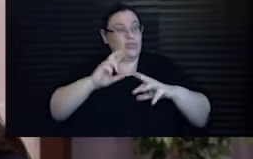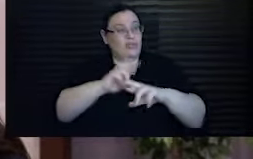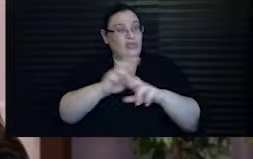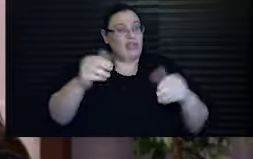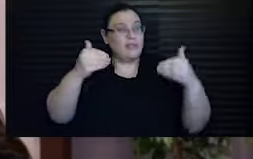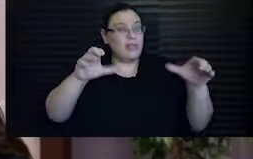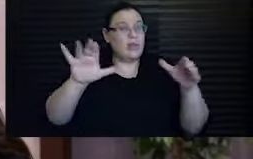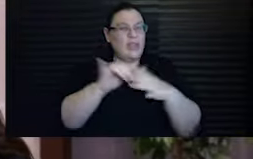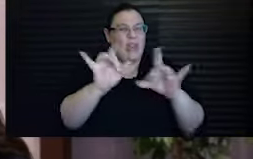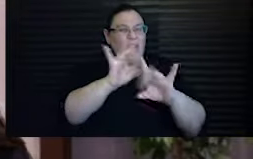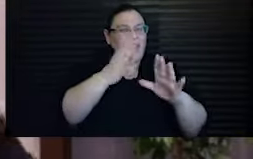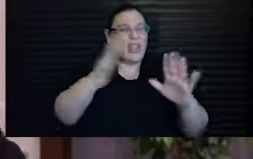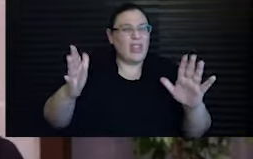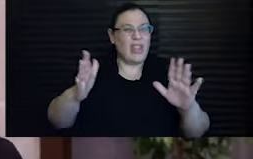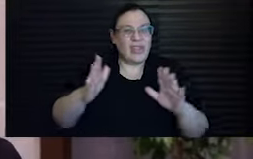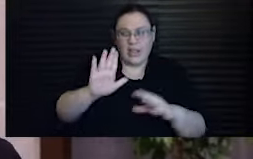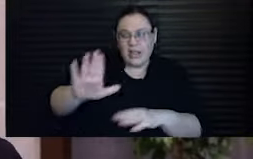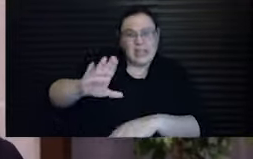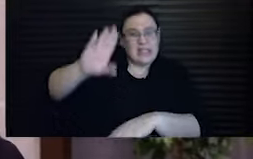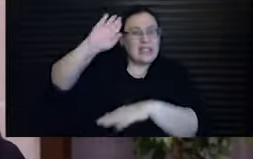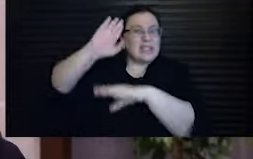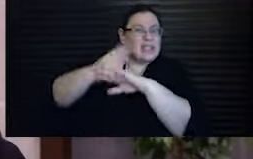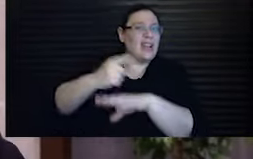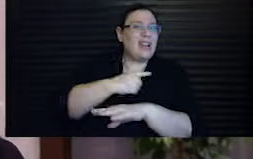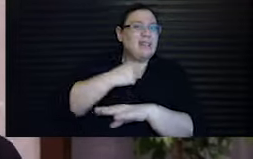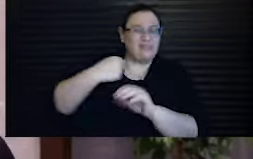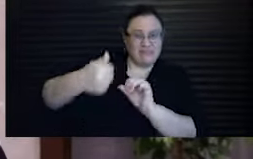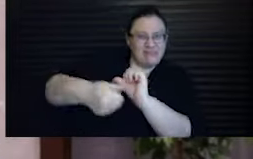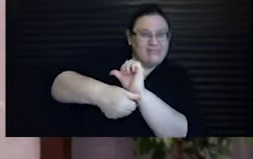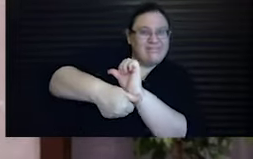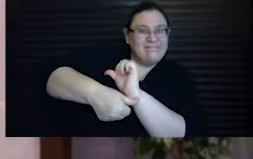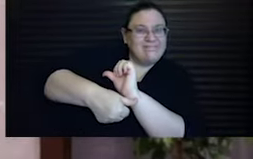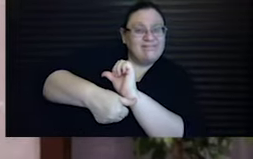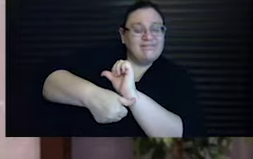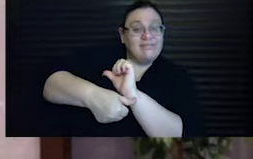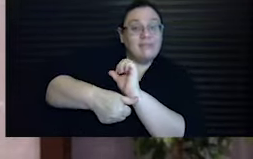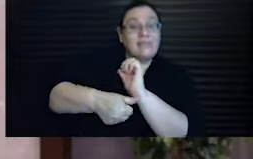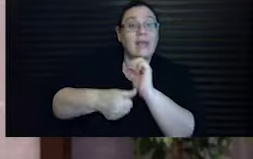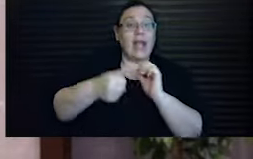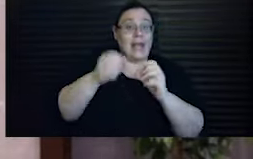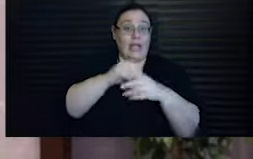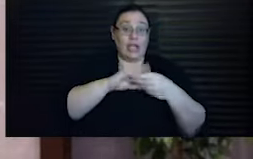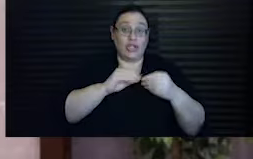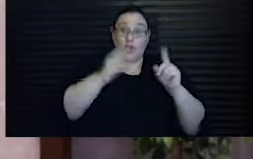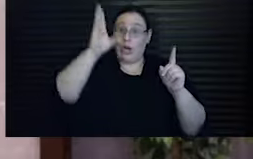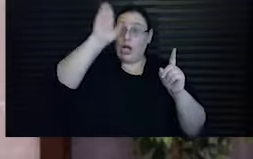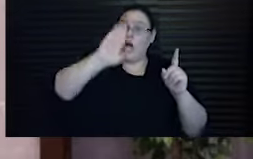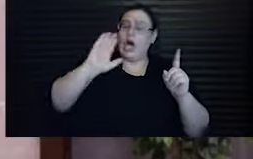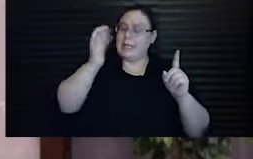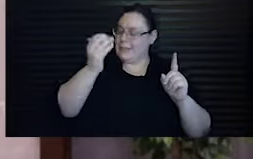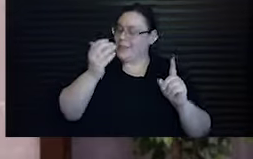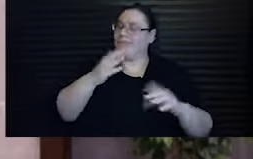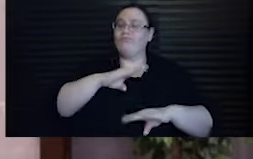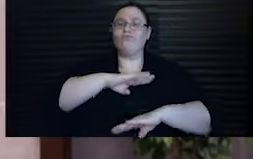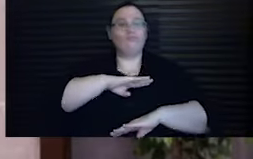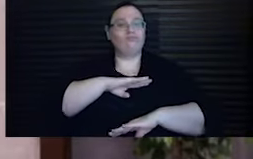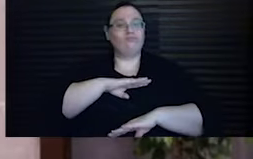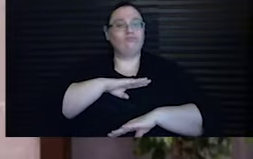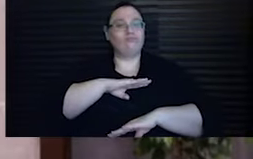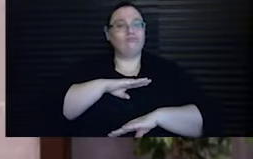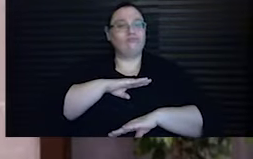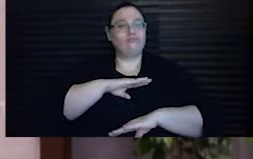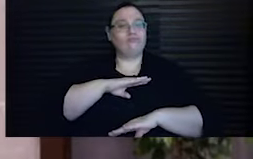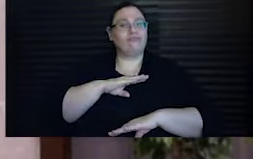unthinkable, to raise a knife to his own child's neck. And God, in the story, seems very pleased with